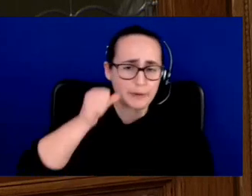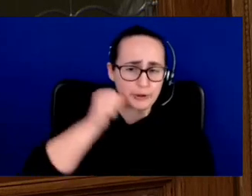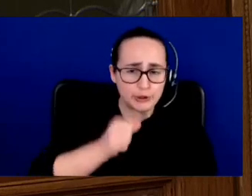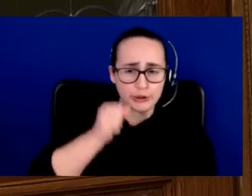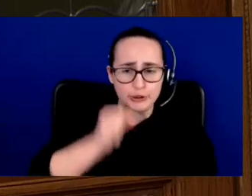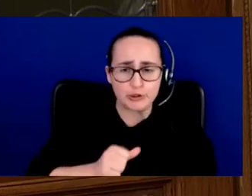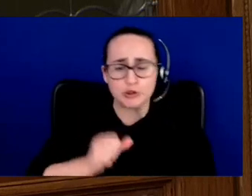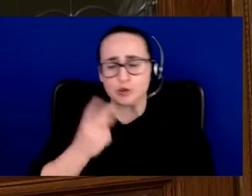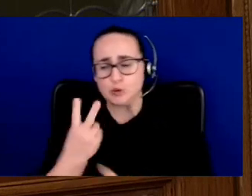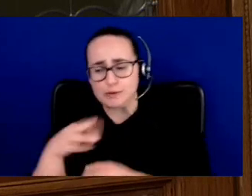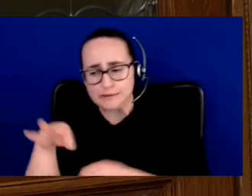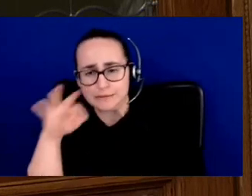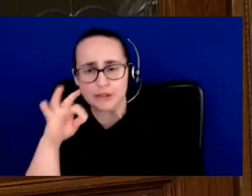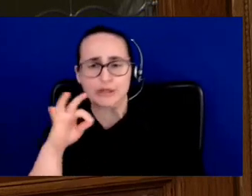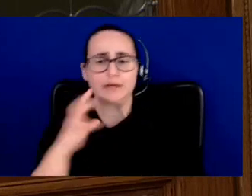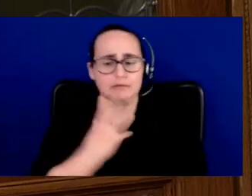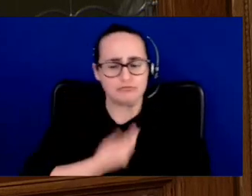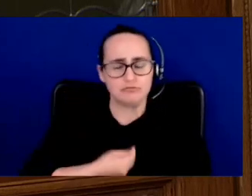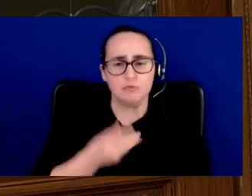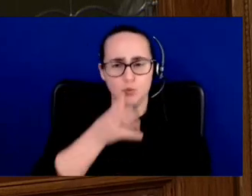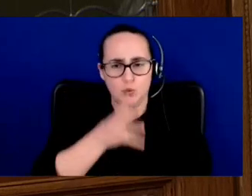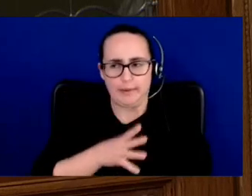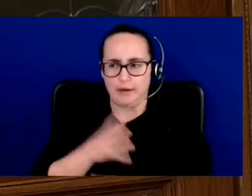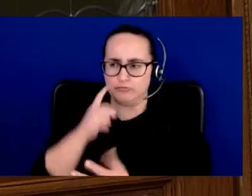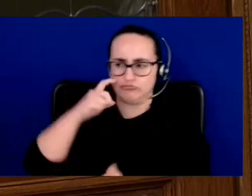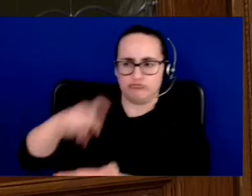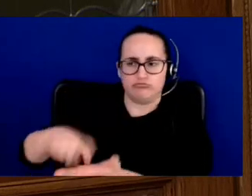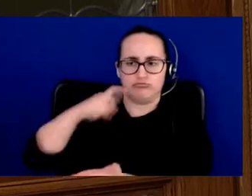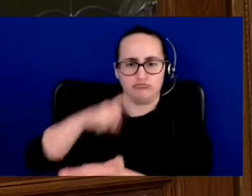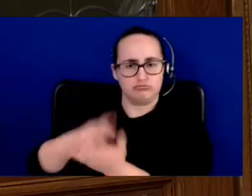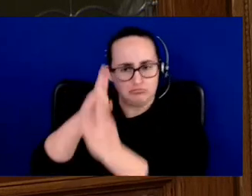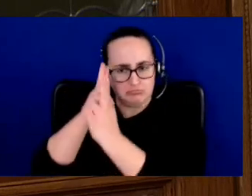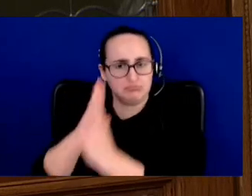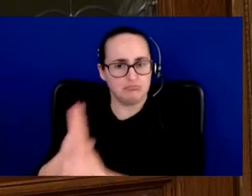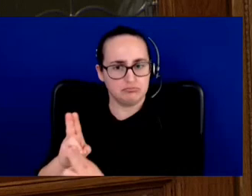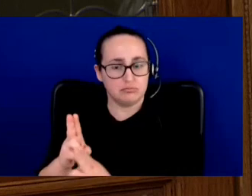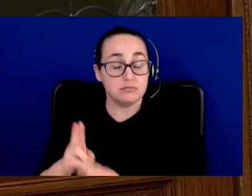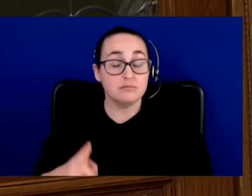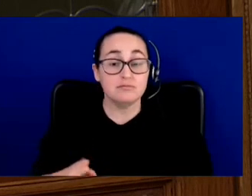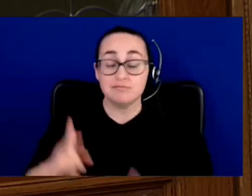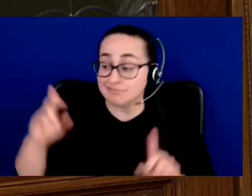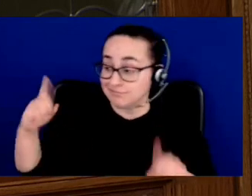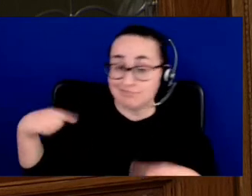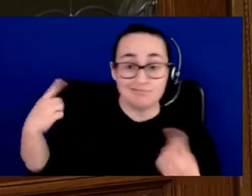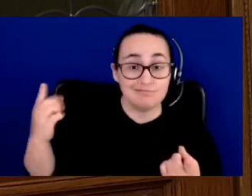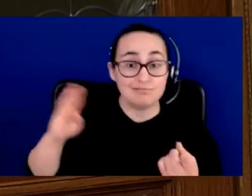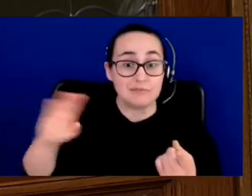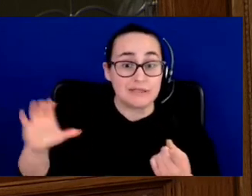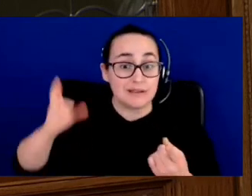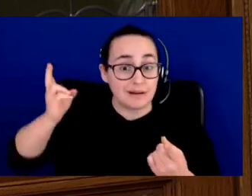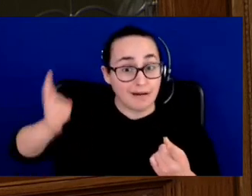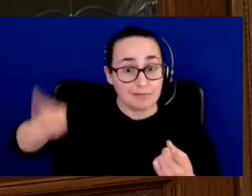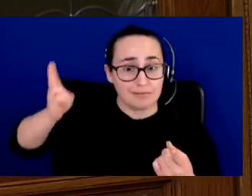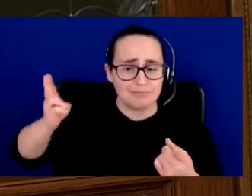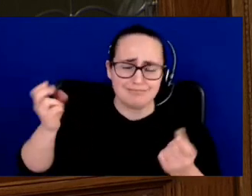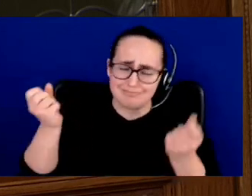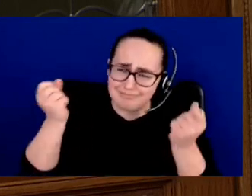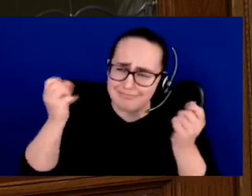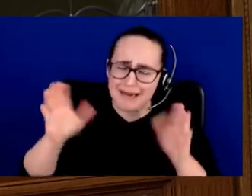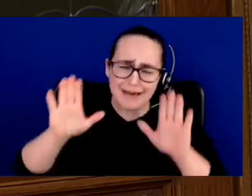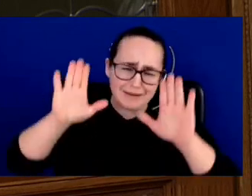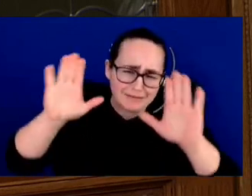neighbourhoods and our communities. B.C. has a long history of incredible people who are making change in our society, people who fight